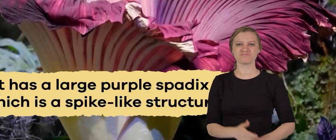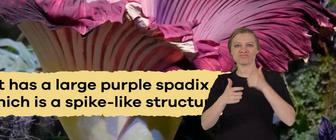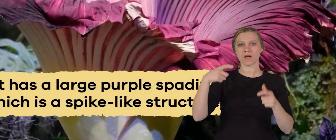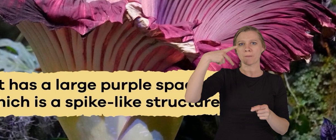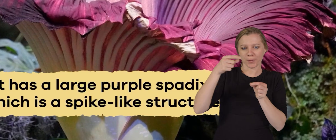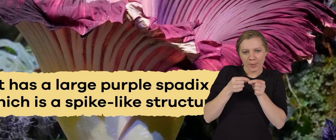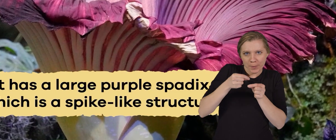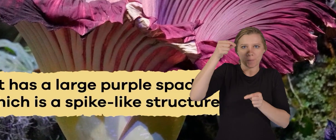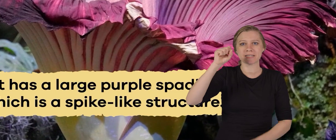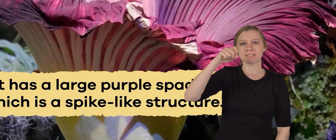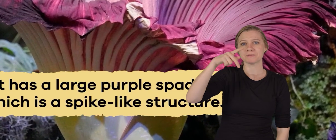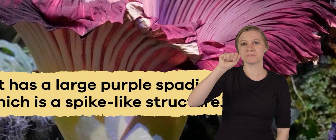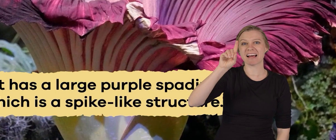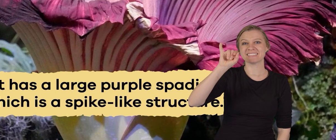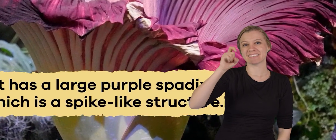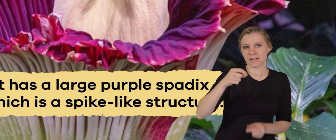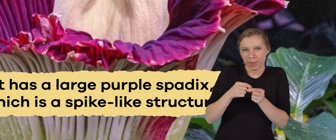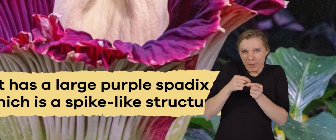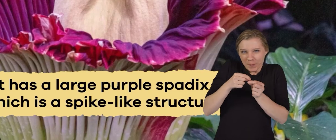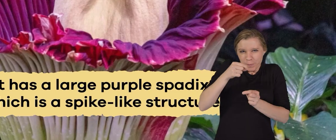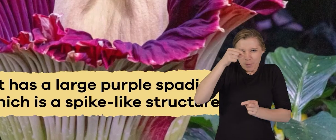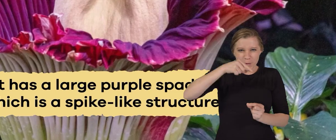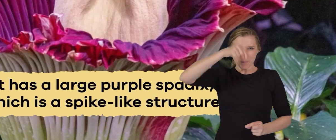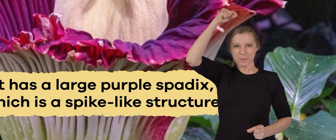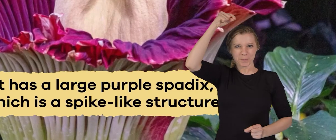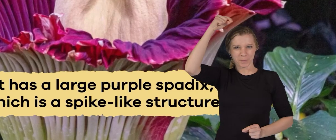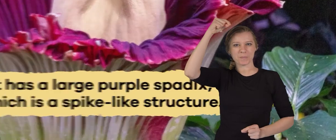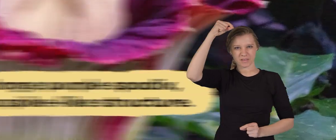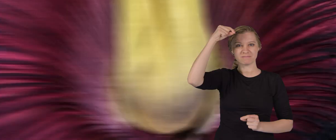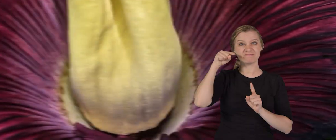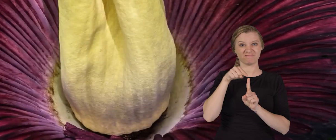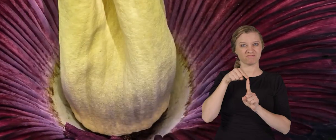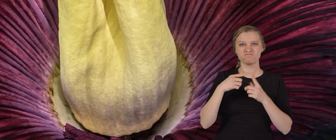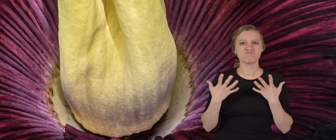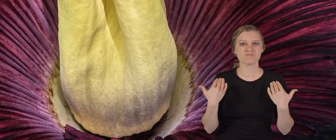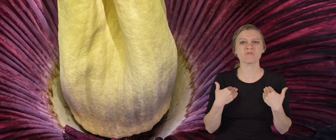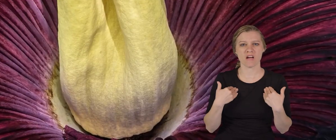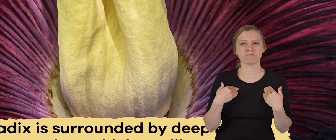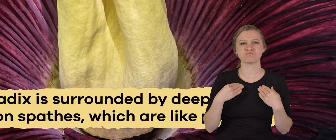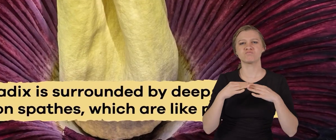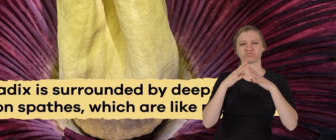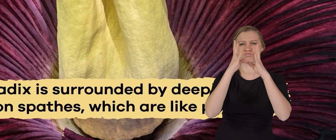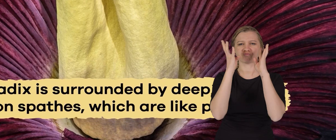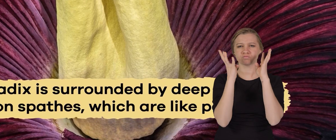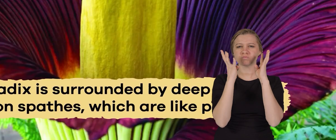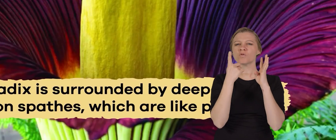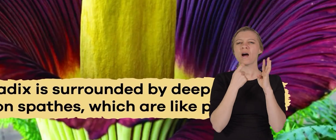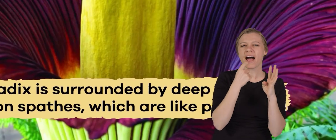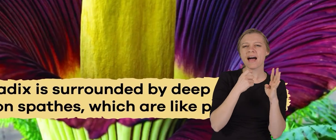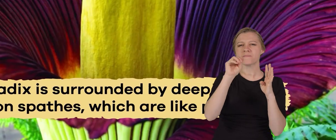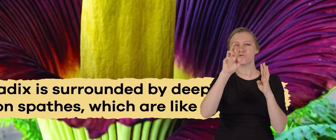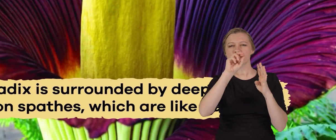It has a large purple spadix, which is a spike-like structure. The spadix is surrounded by